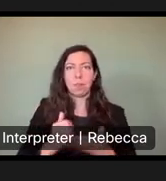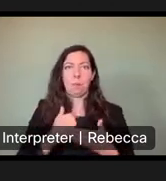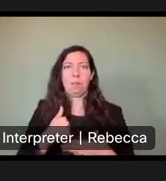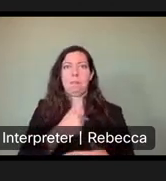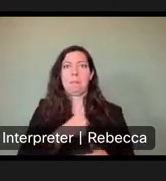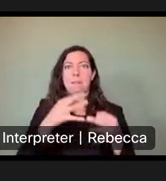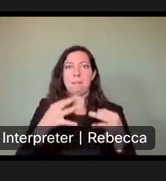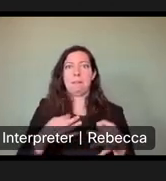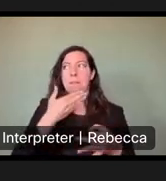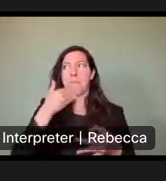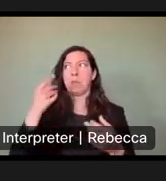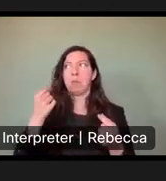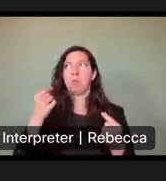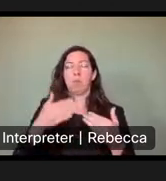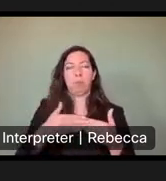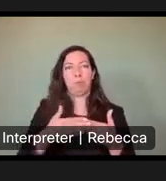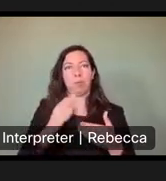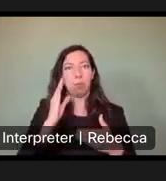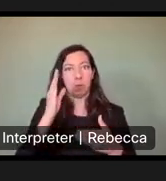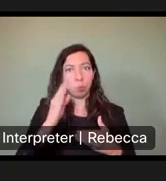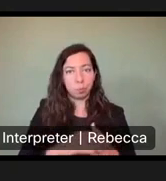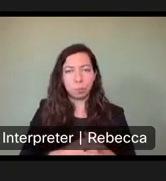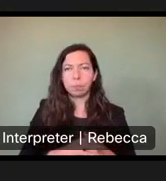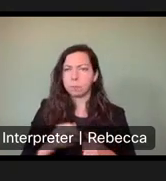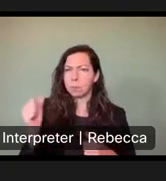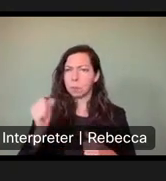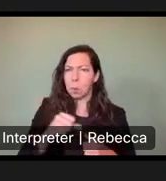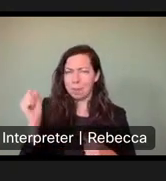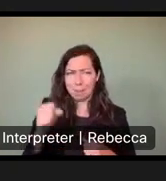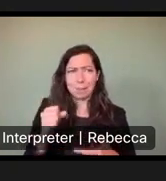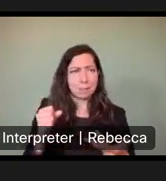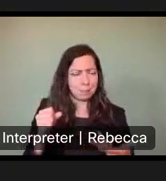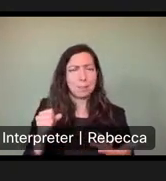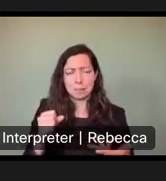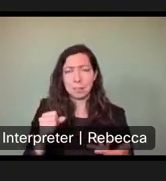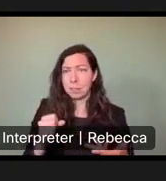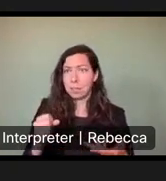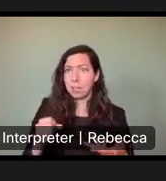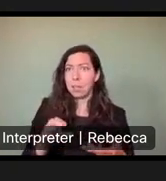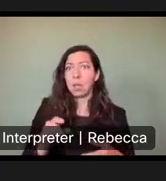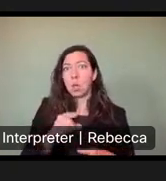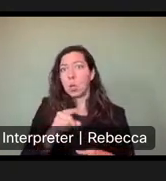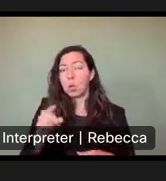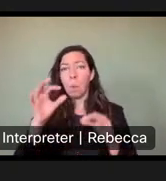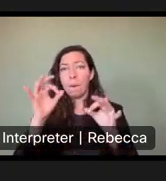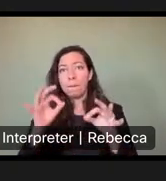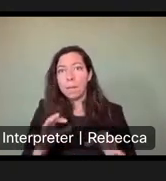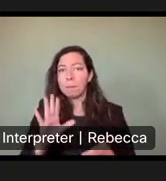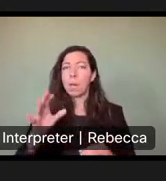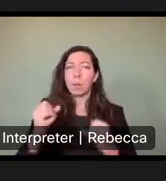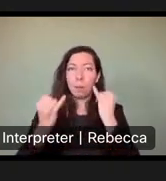best product going forward. So, absolutely, we are open to people helping, providing their comments, providing their input